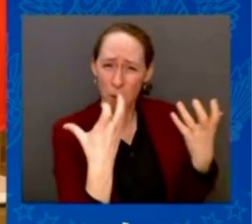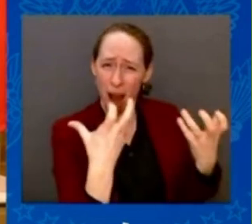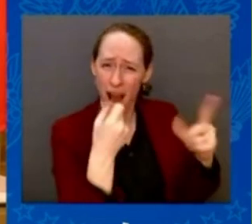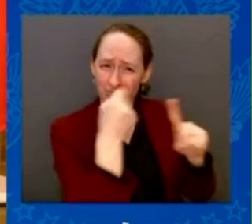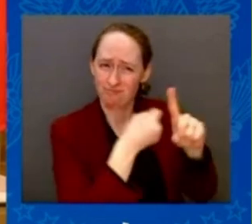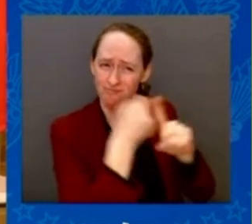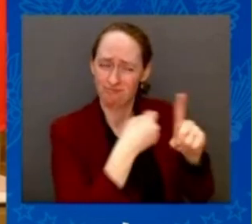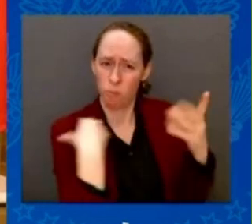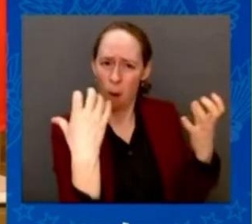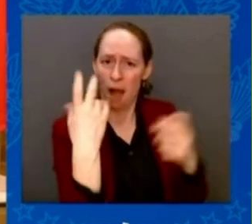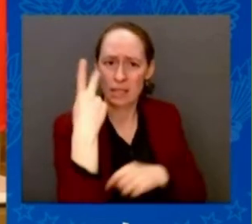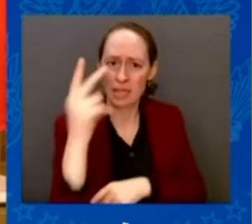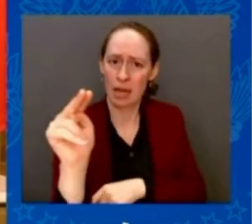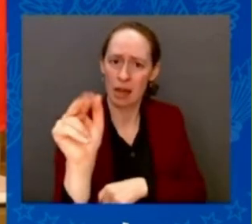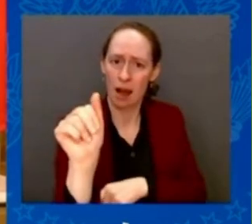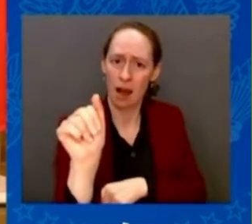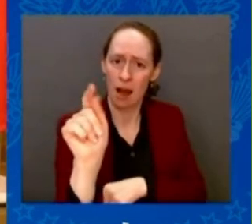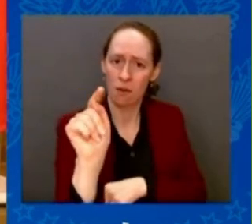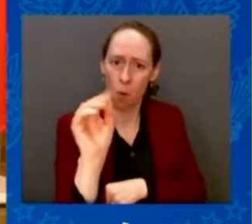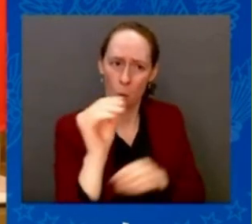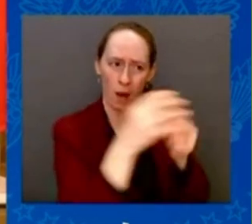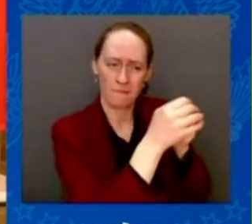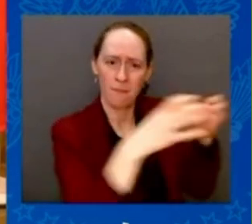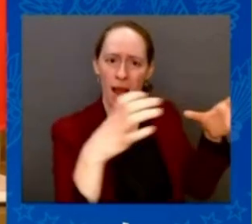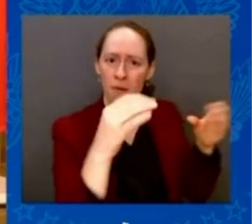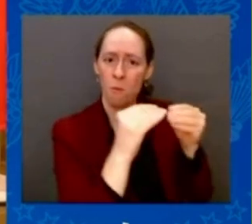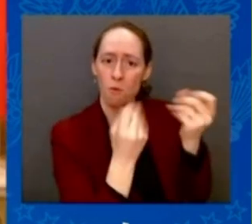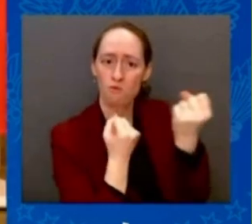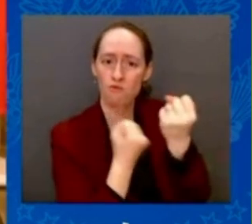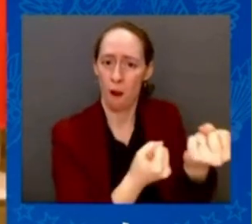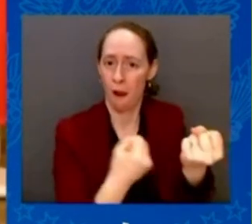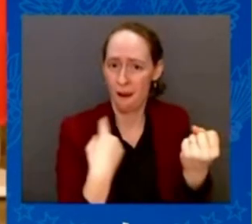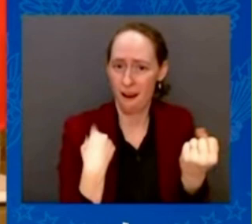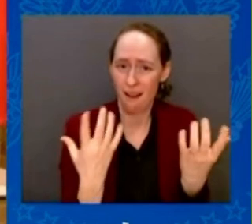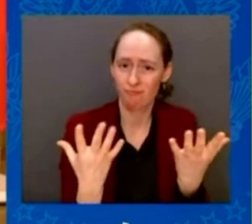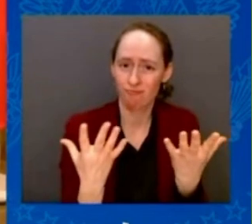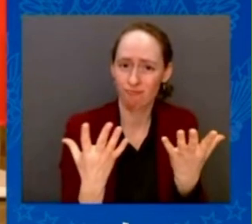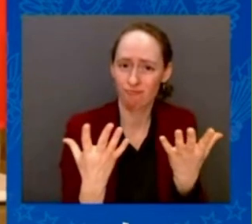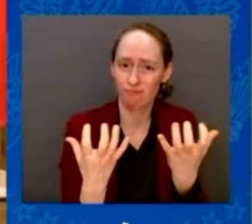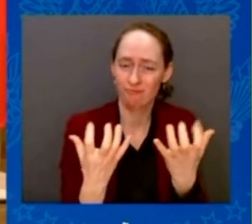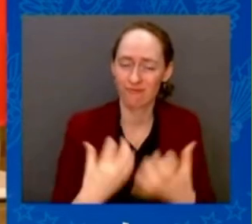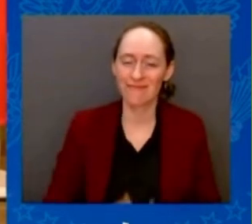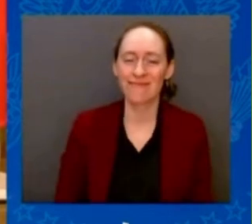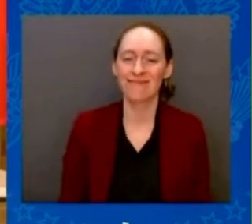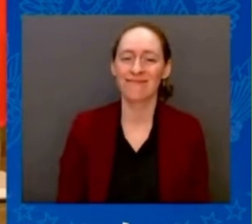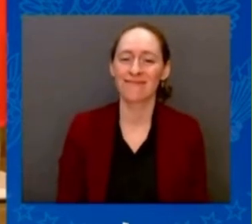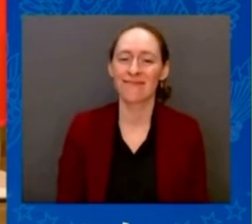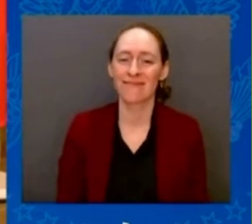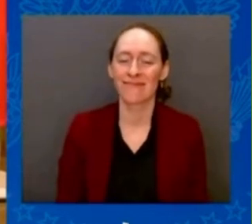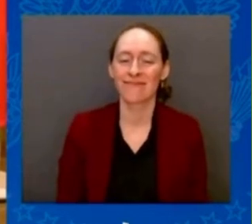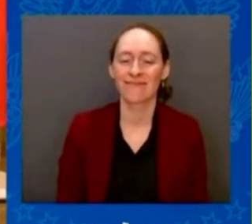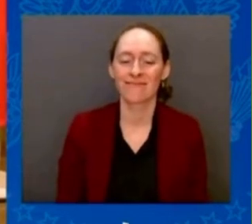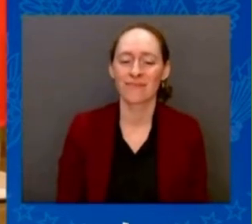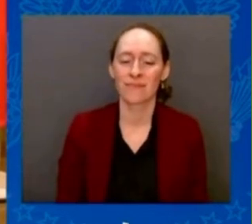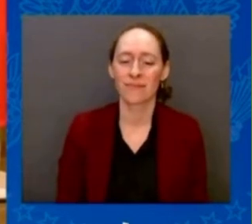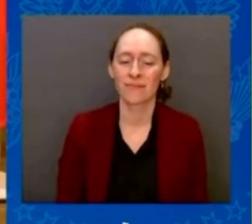that one of the last conversations I had with